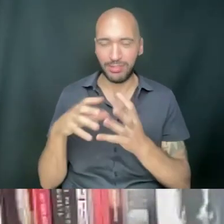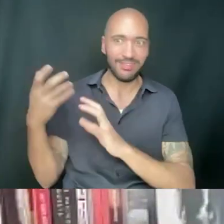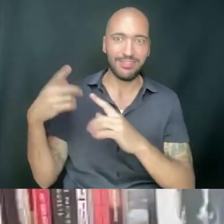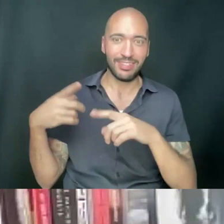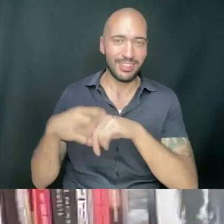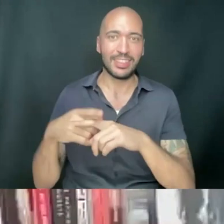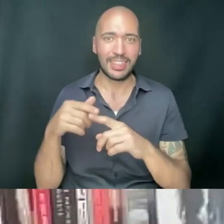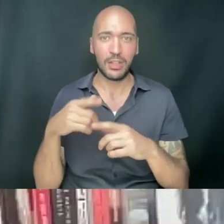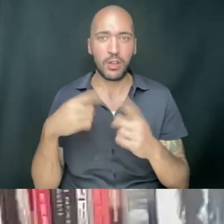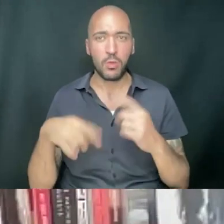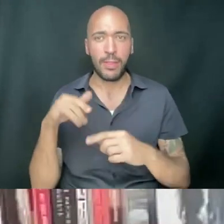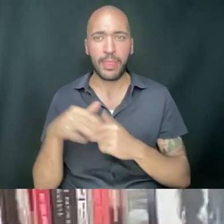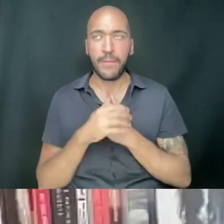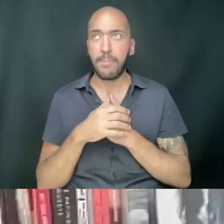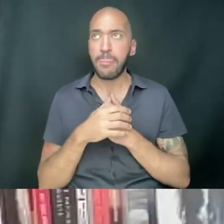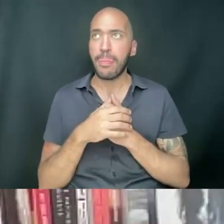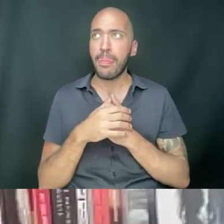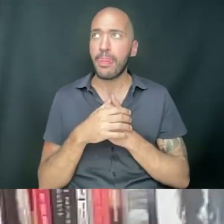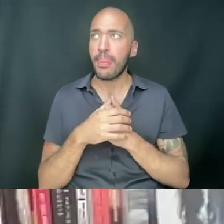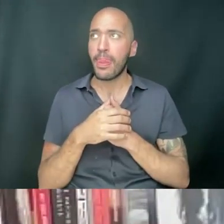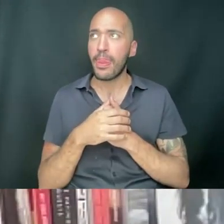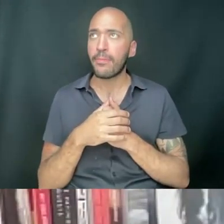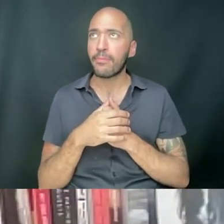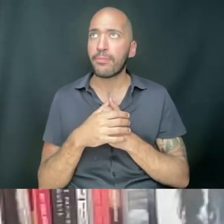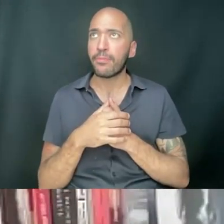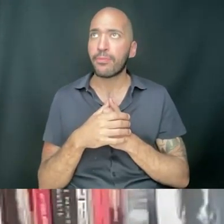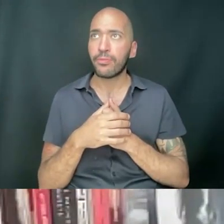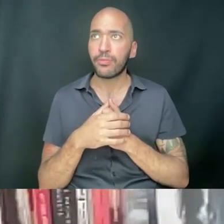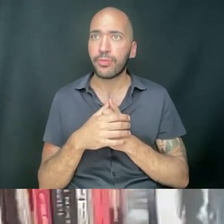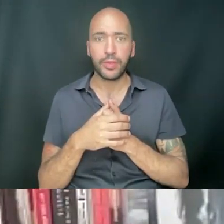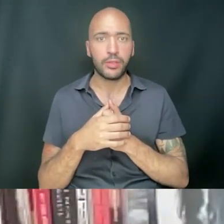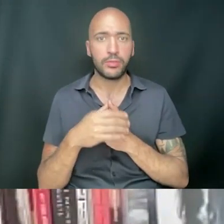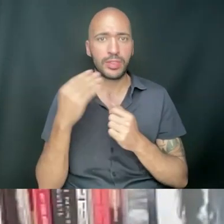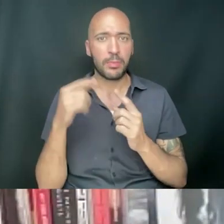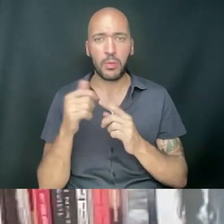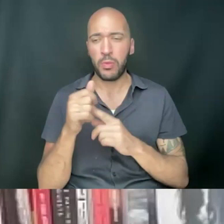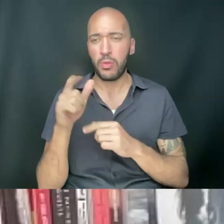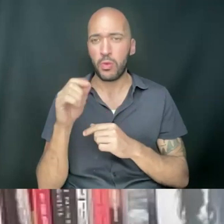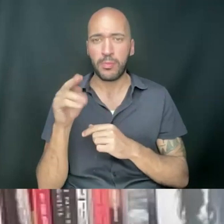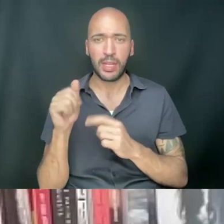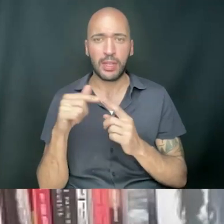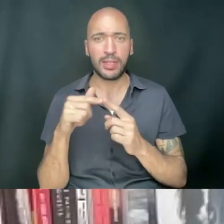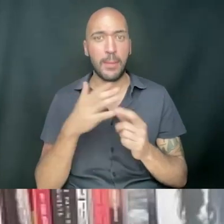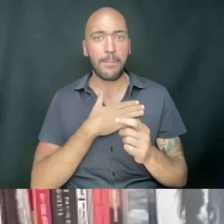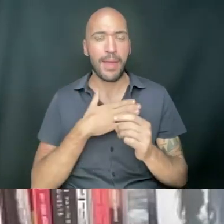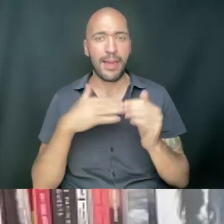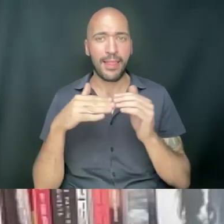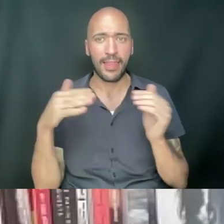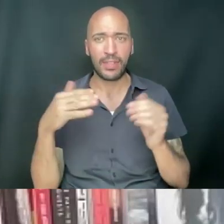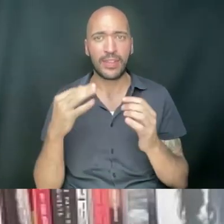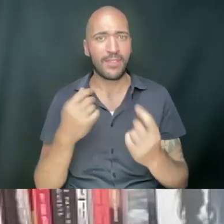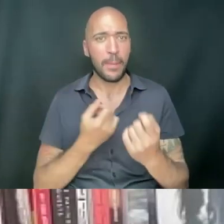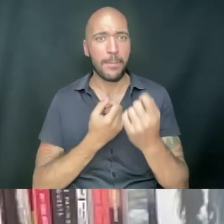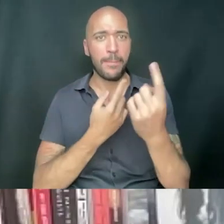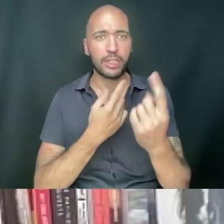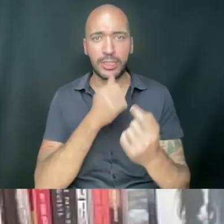around that. But also, just, like, thinking with Lubna, like, my level of compassion